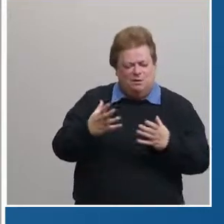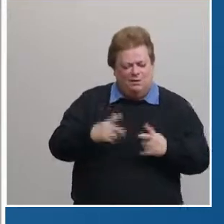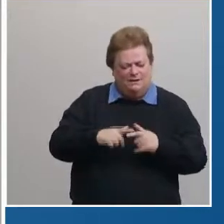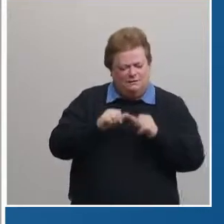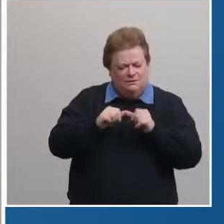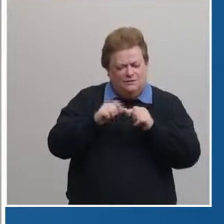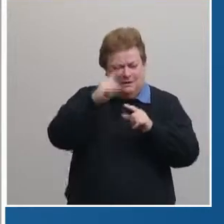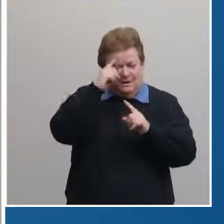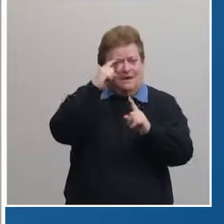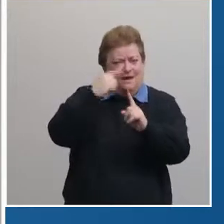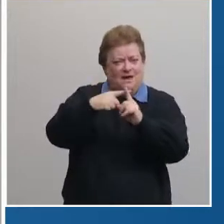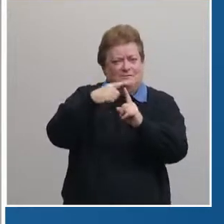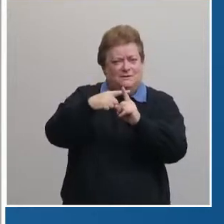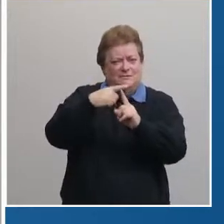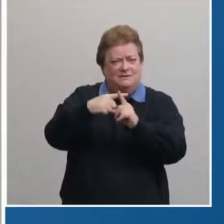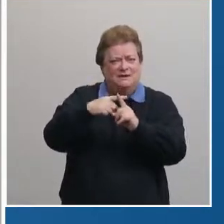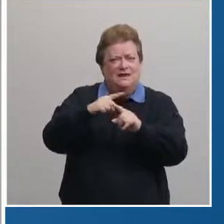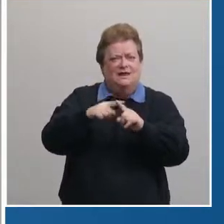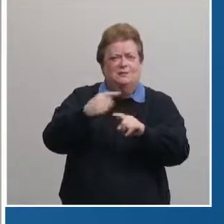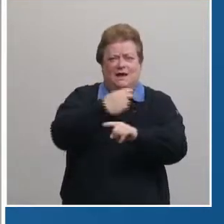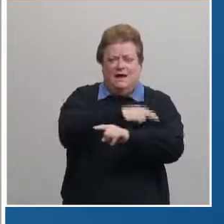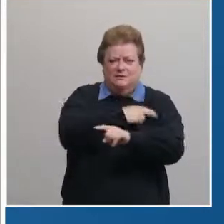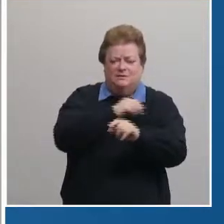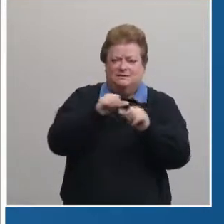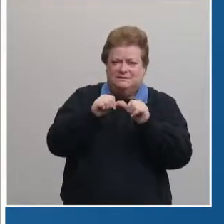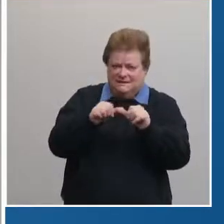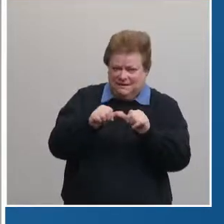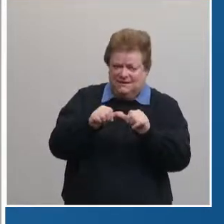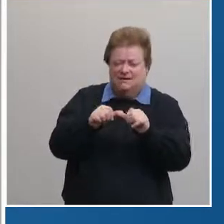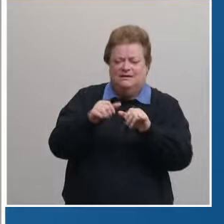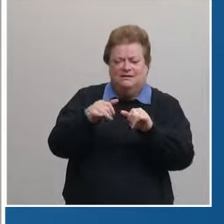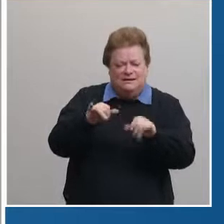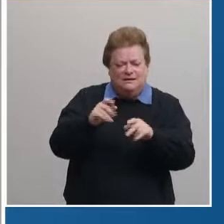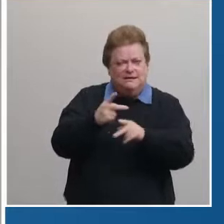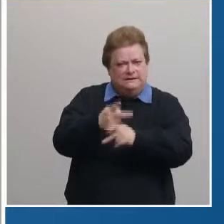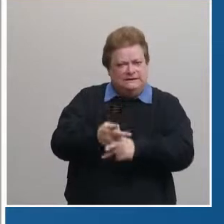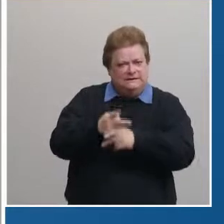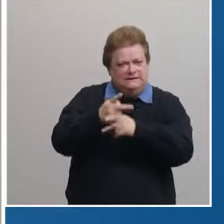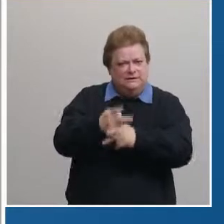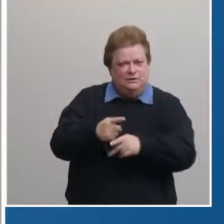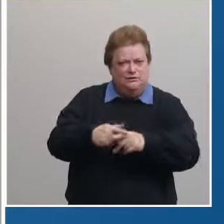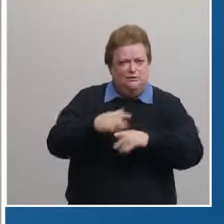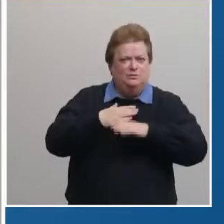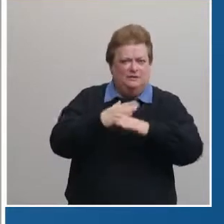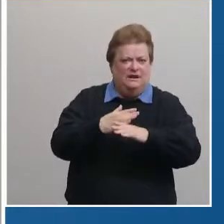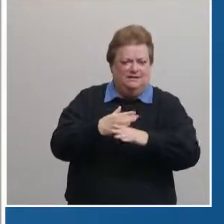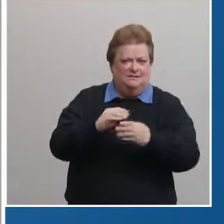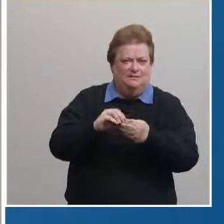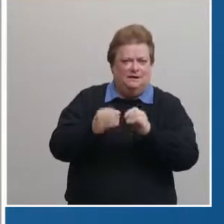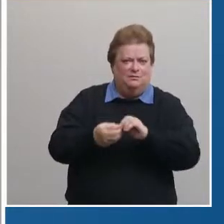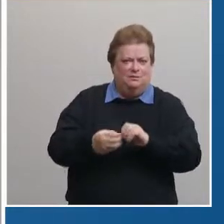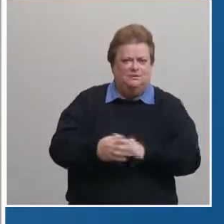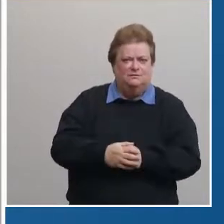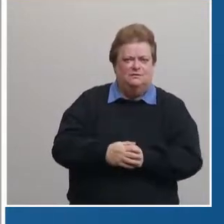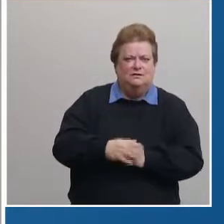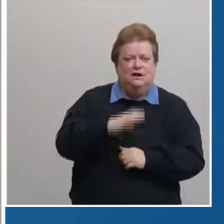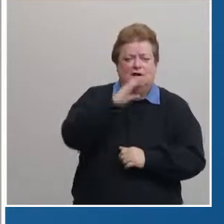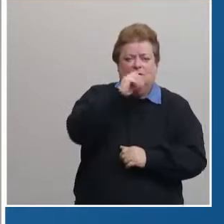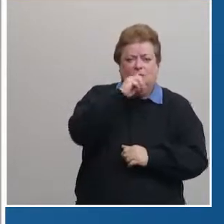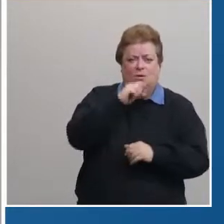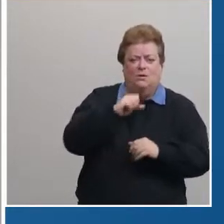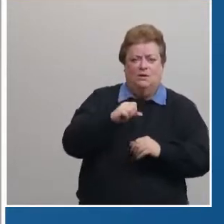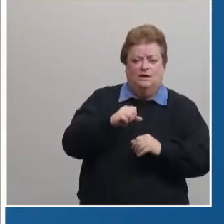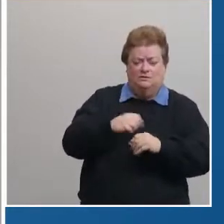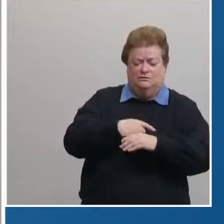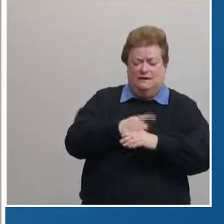but hospitals are still moving forward with caution to protect overall capacity the orange level on the wrist